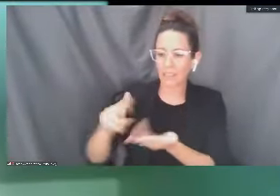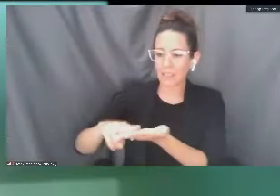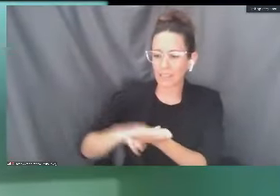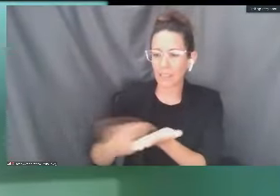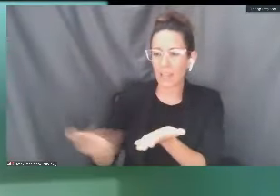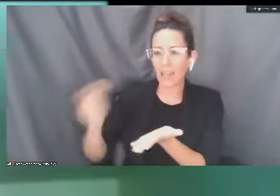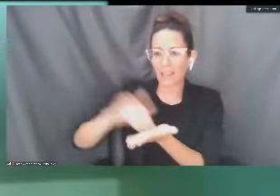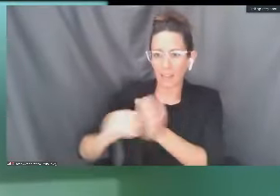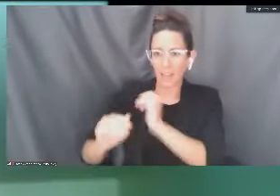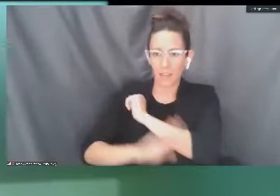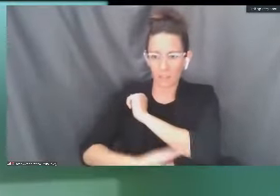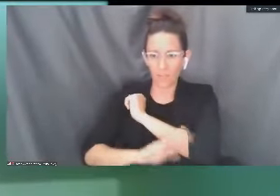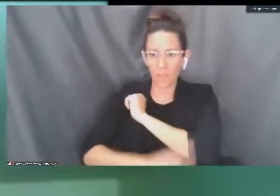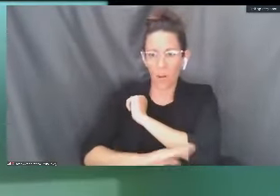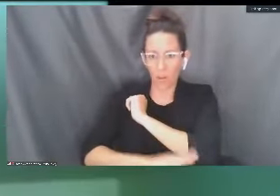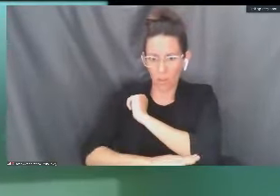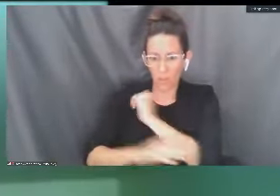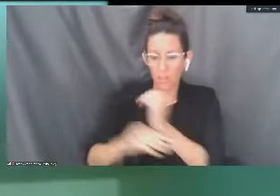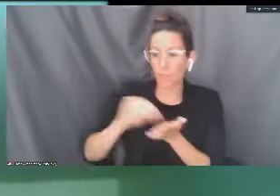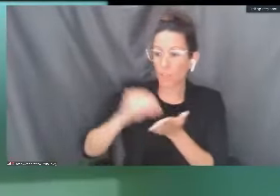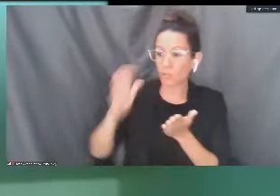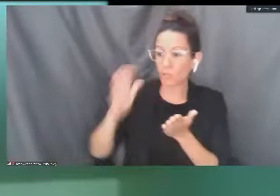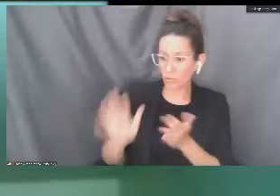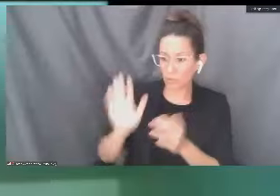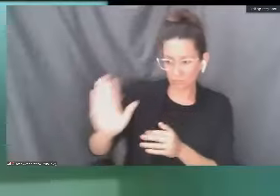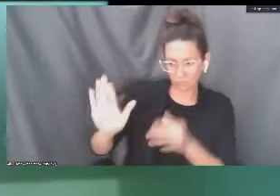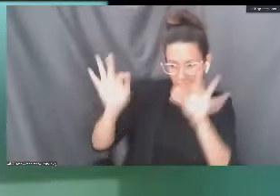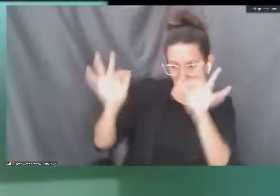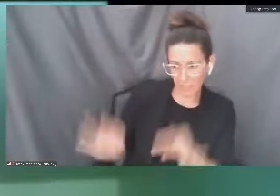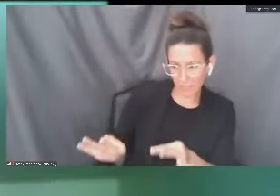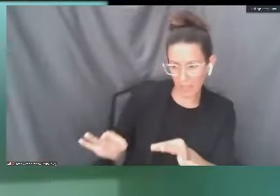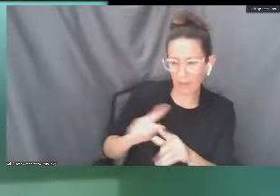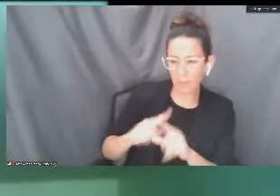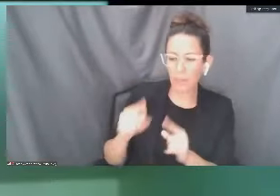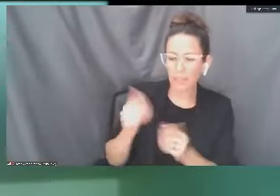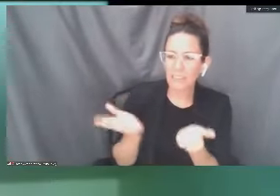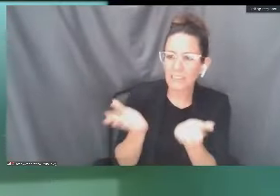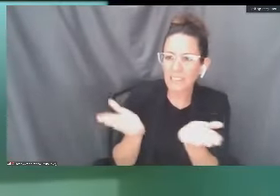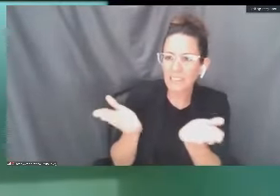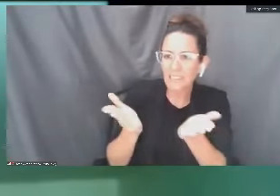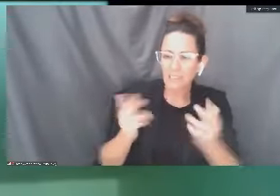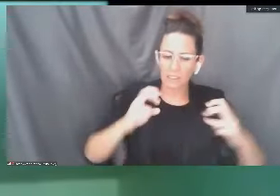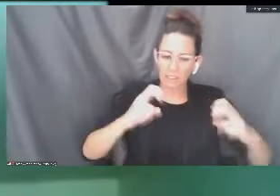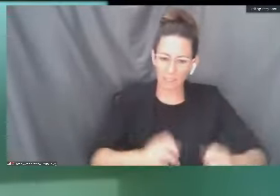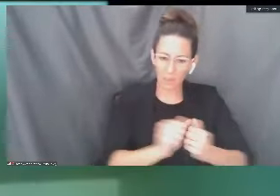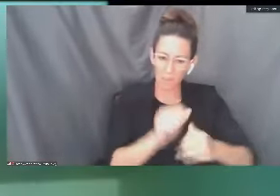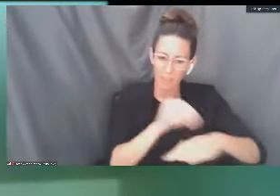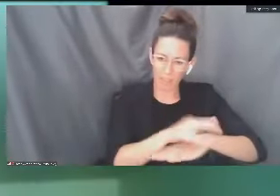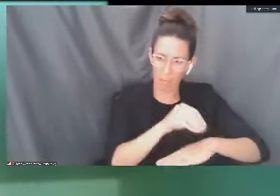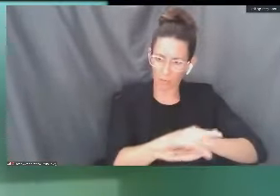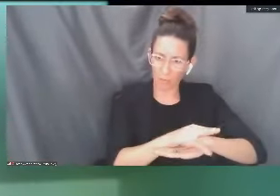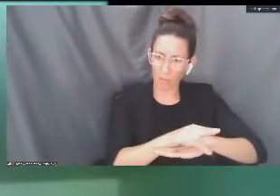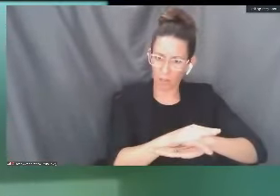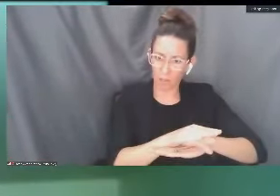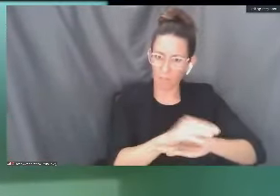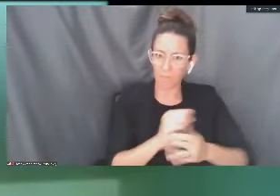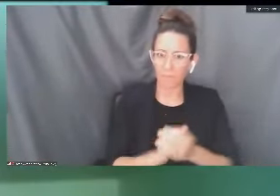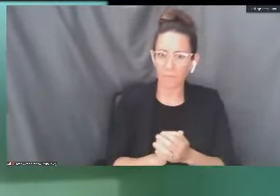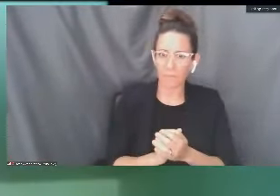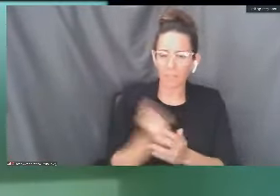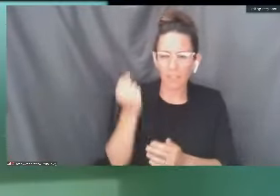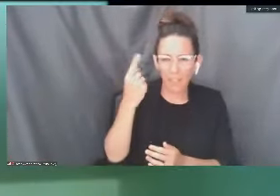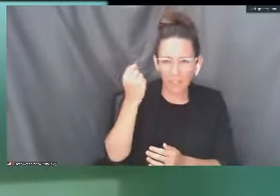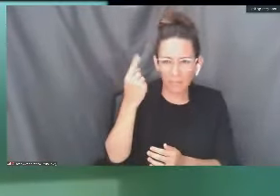the student's decision. And they again may want to talk to a counselor before they decide. It's important for students to understand